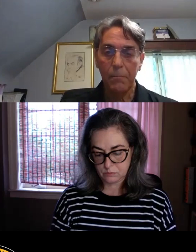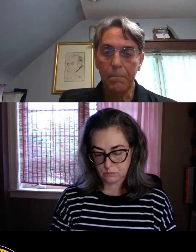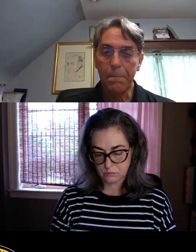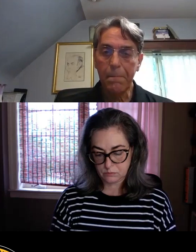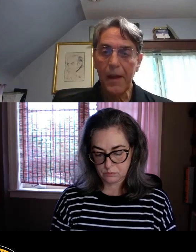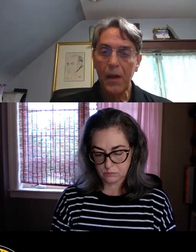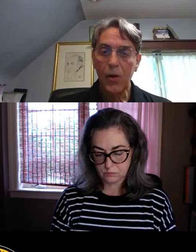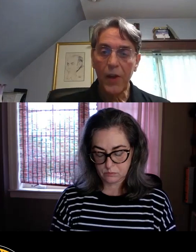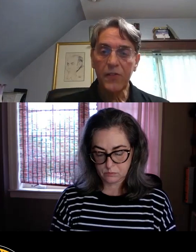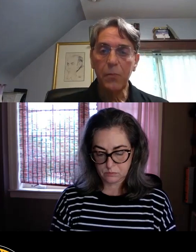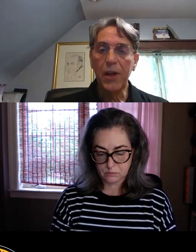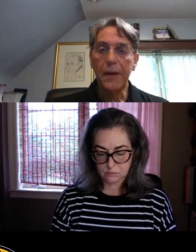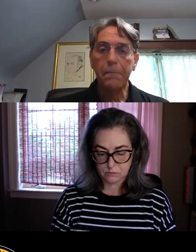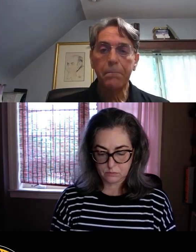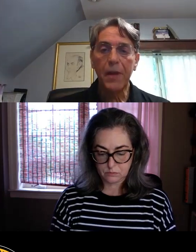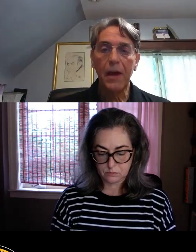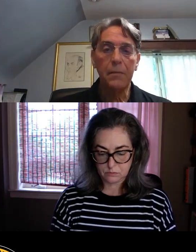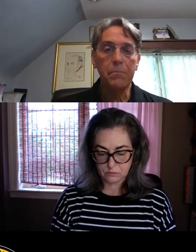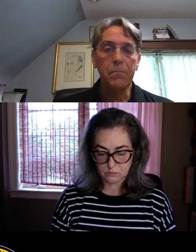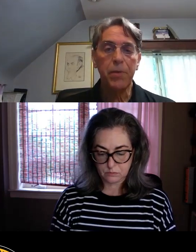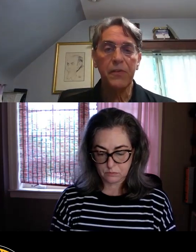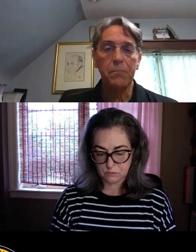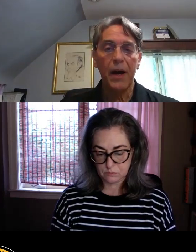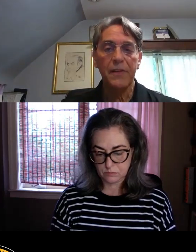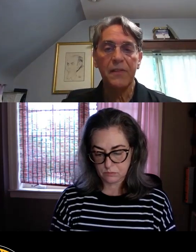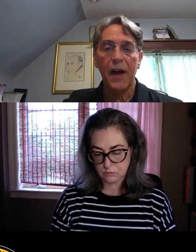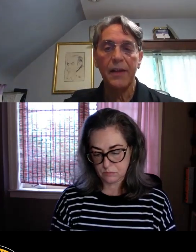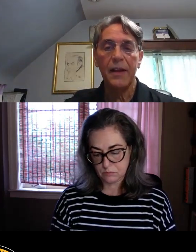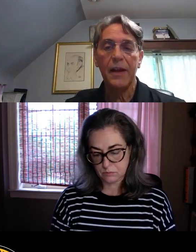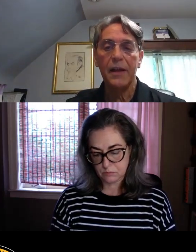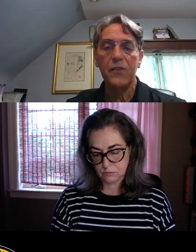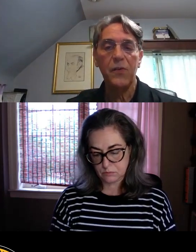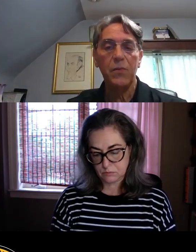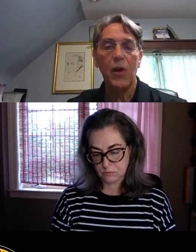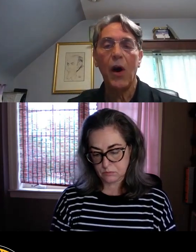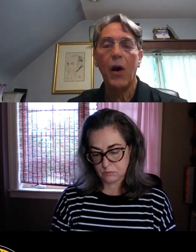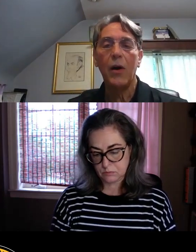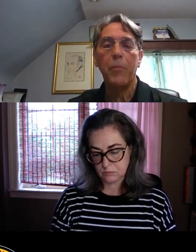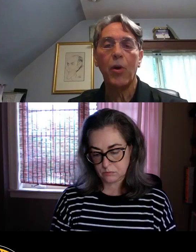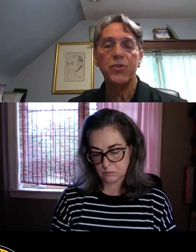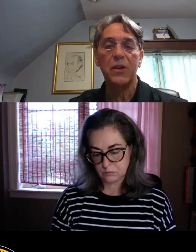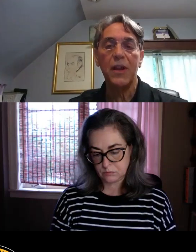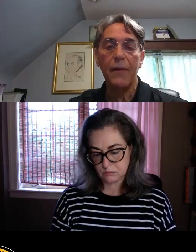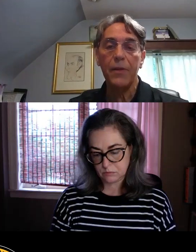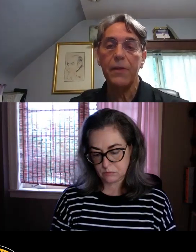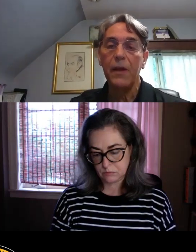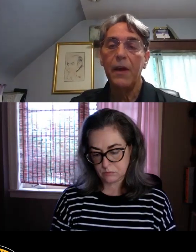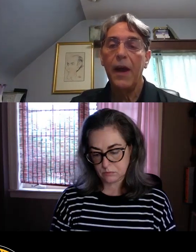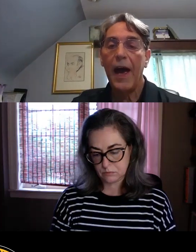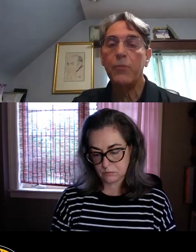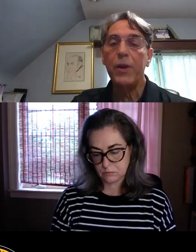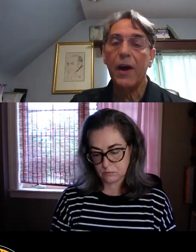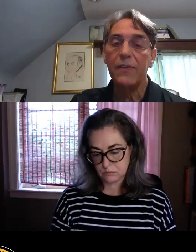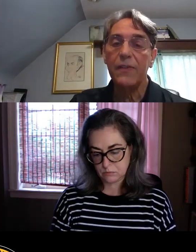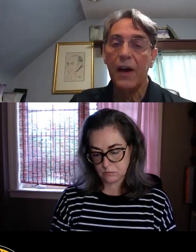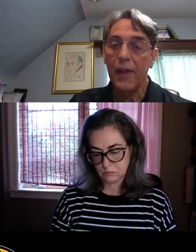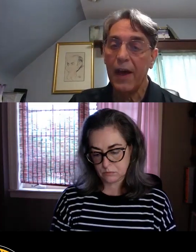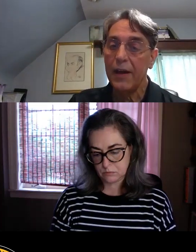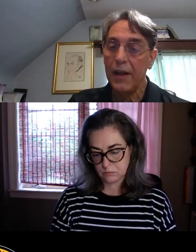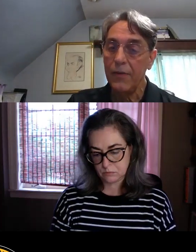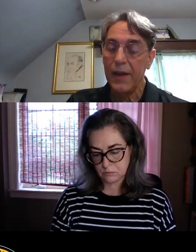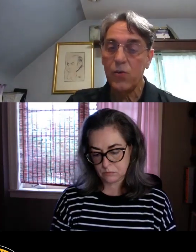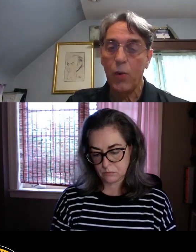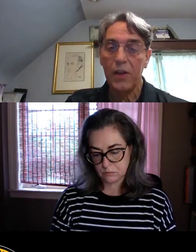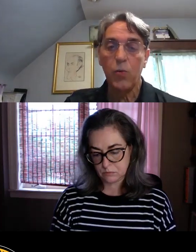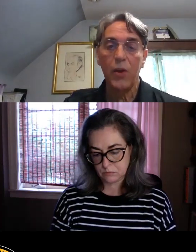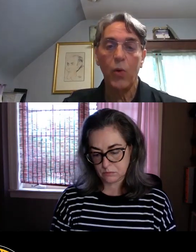rescue plan. And President Biden signed it into law on March 11th. Had we not done